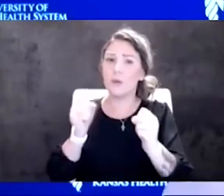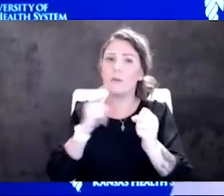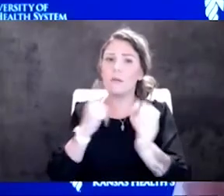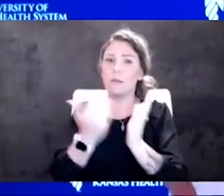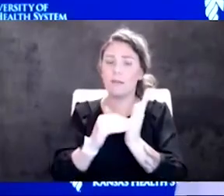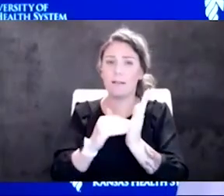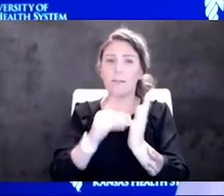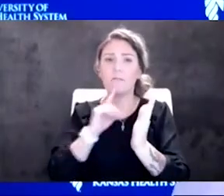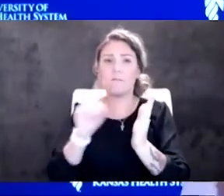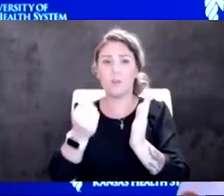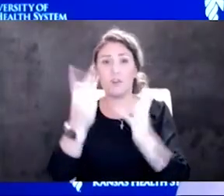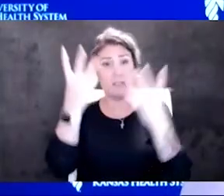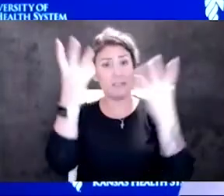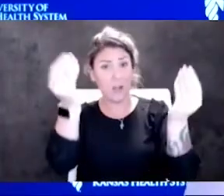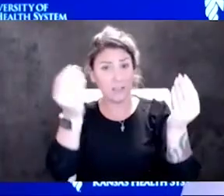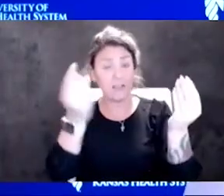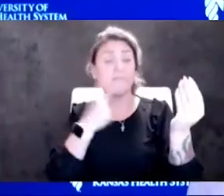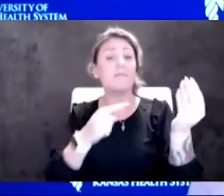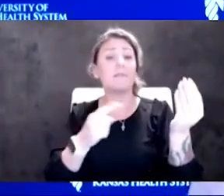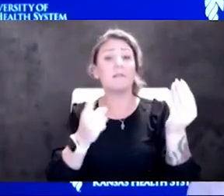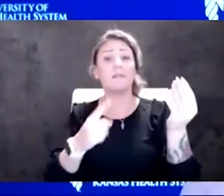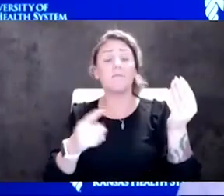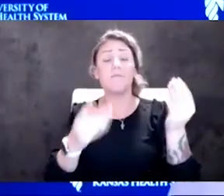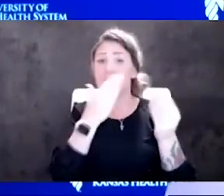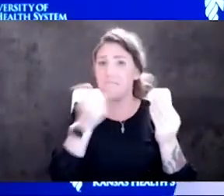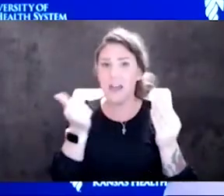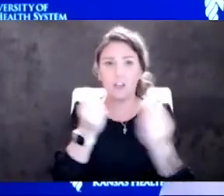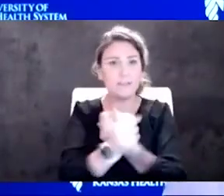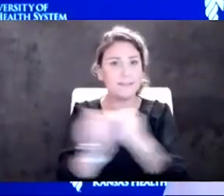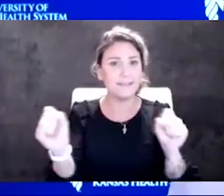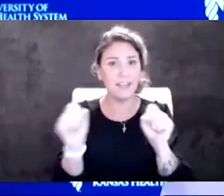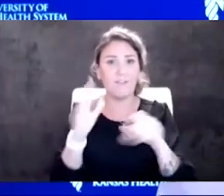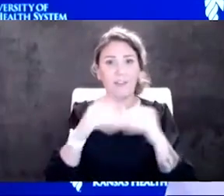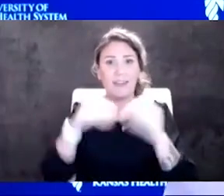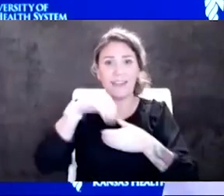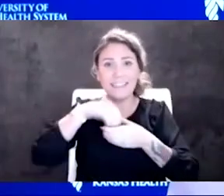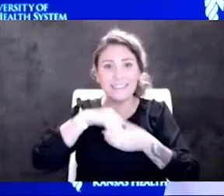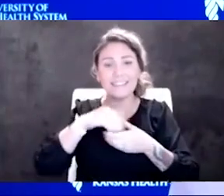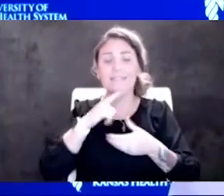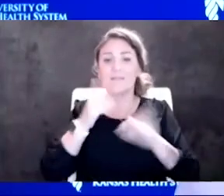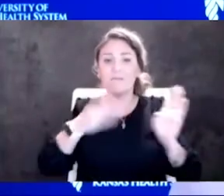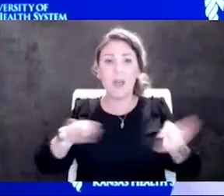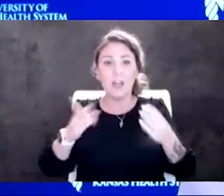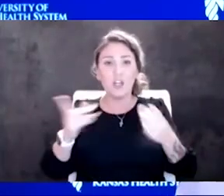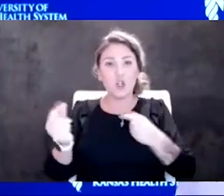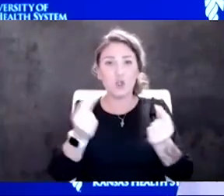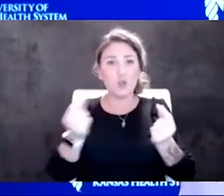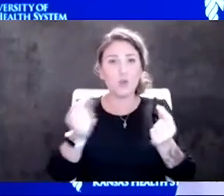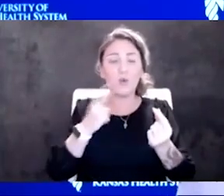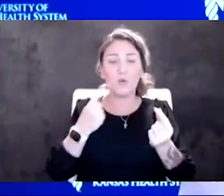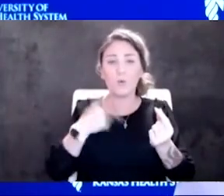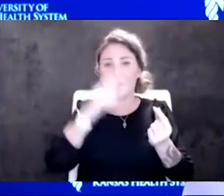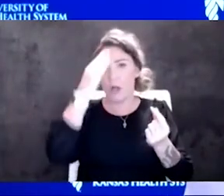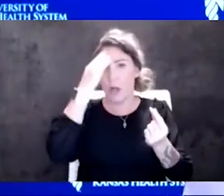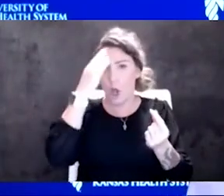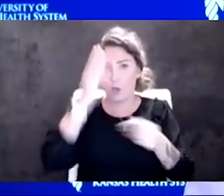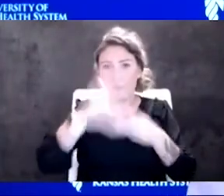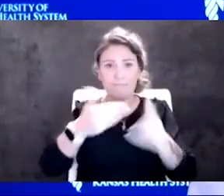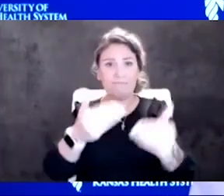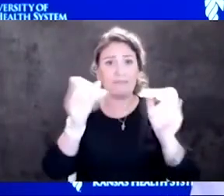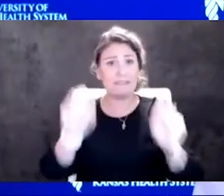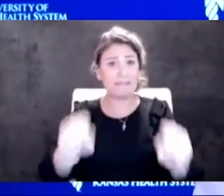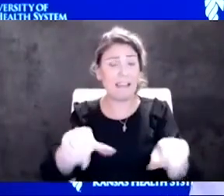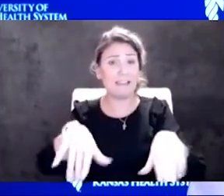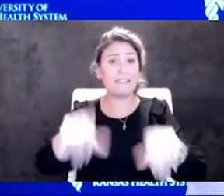outdoors is definitely much safer than those indoors. If you are planning to do things, we know that there are steps you can take and those layers of Swiss